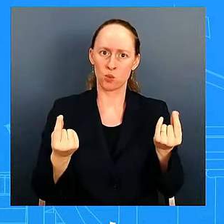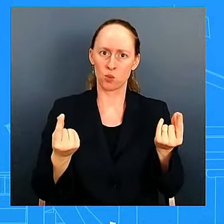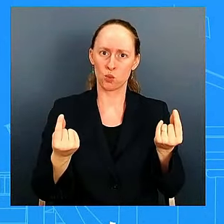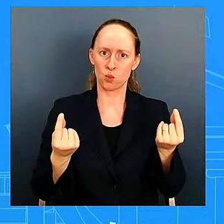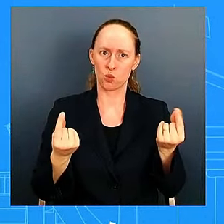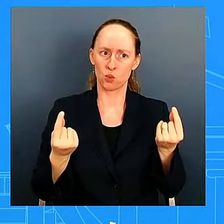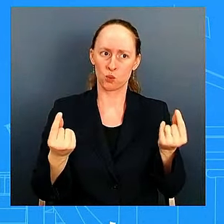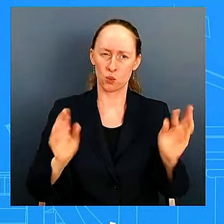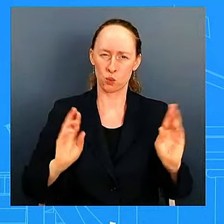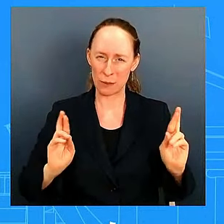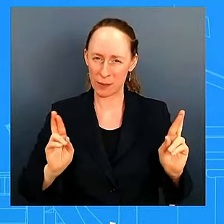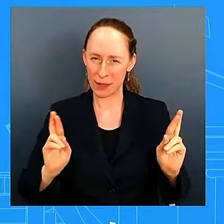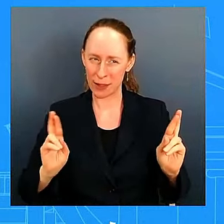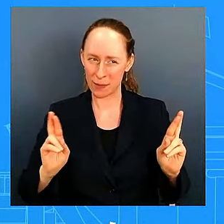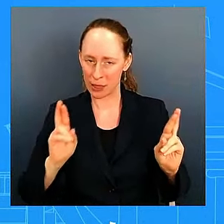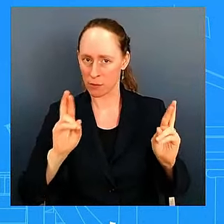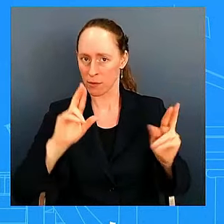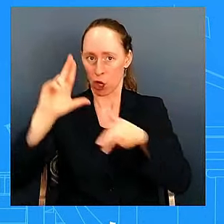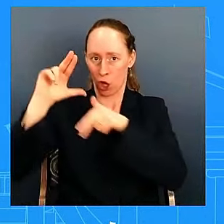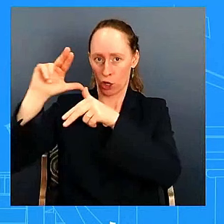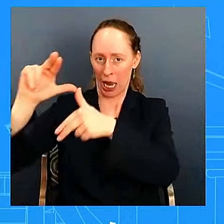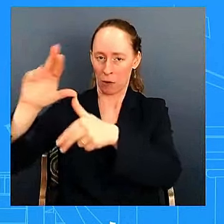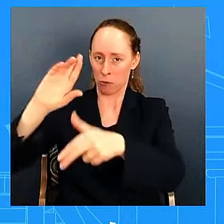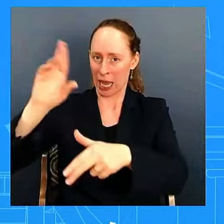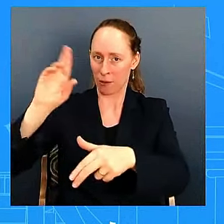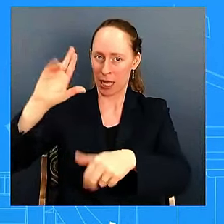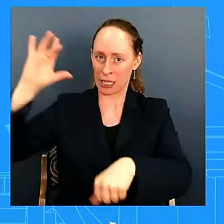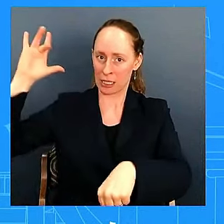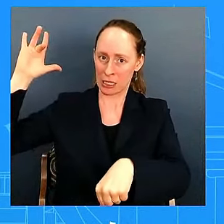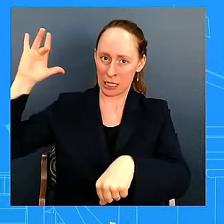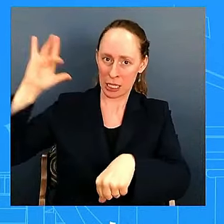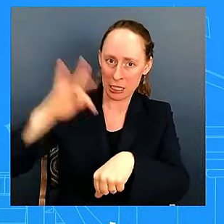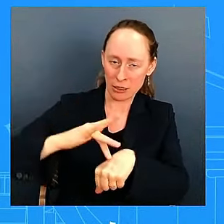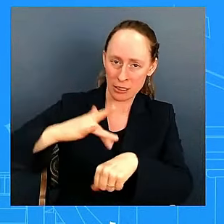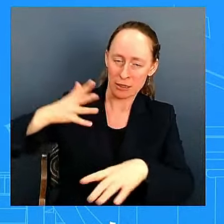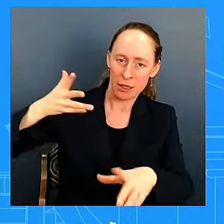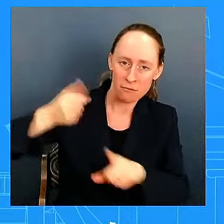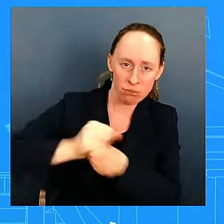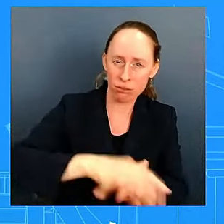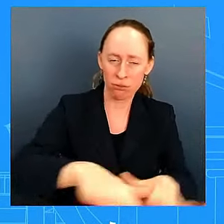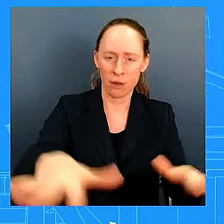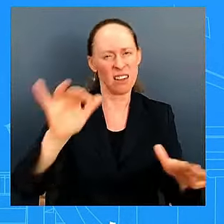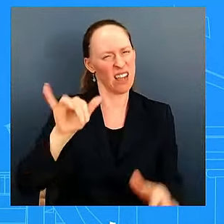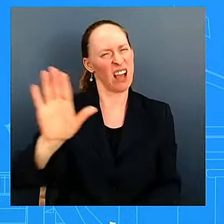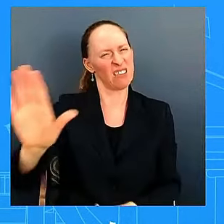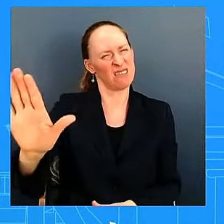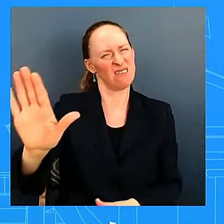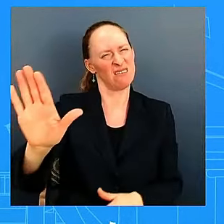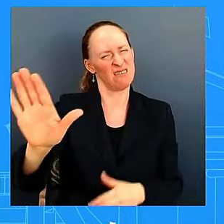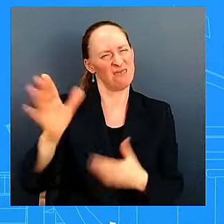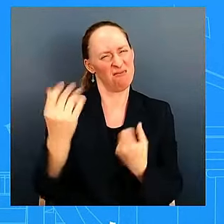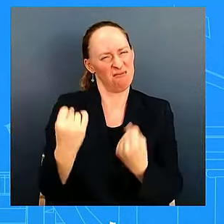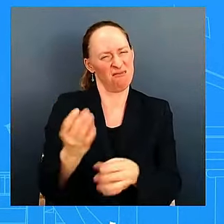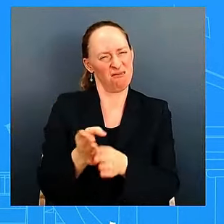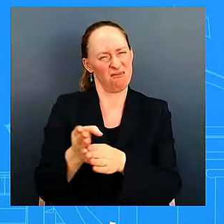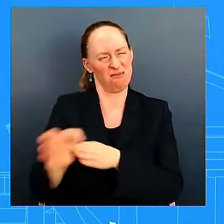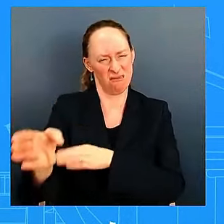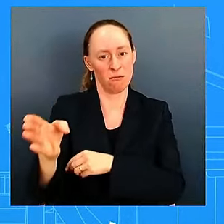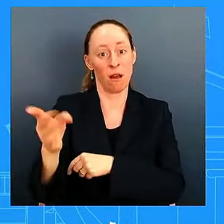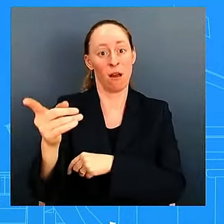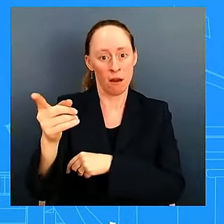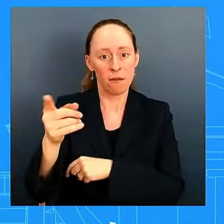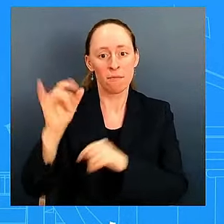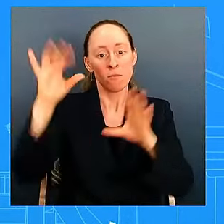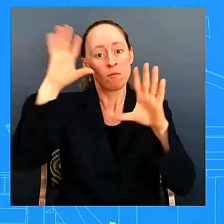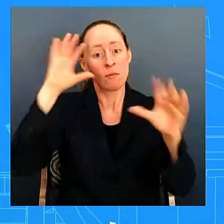.s army corps of engineers this is what they do this is what they do and so the president was on the phone he said this when he was asked